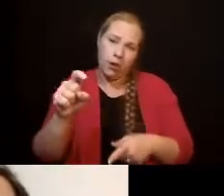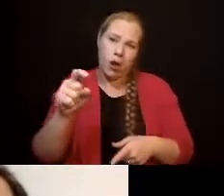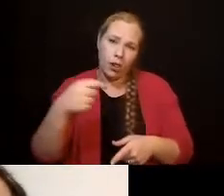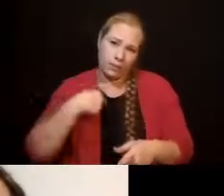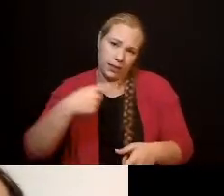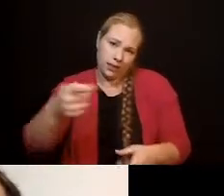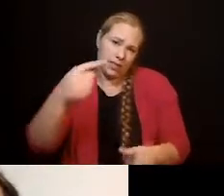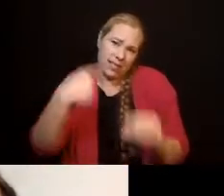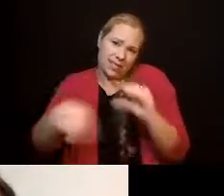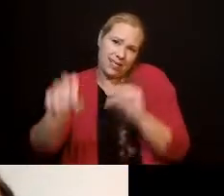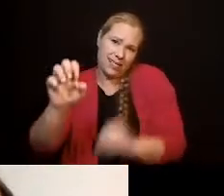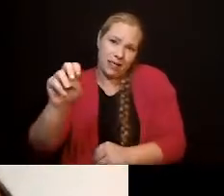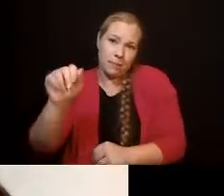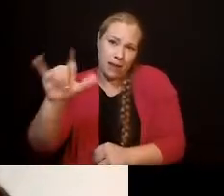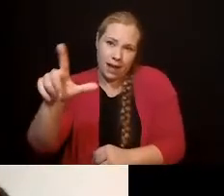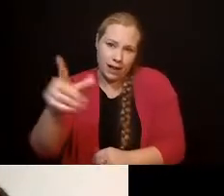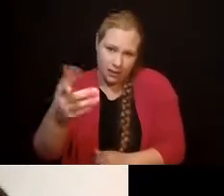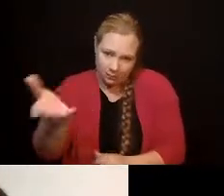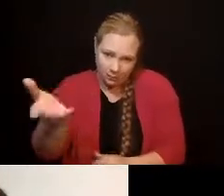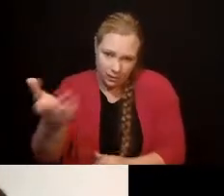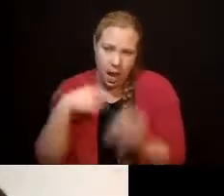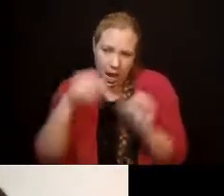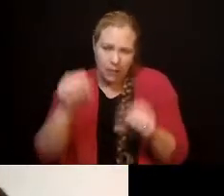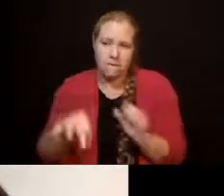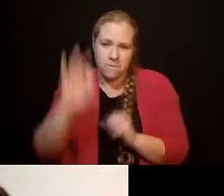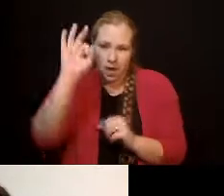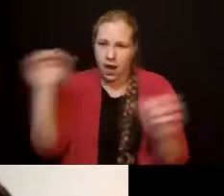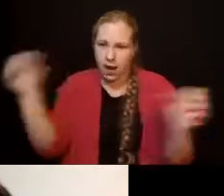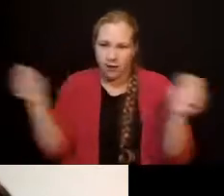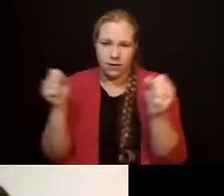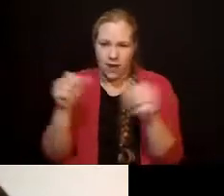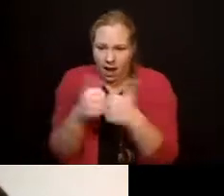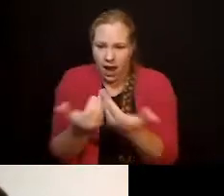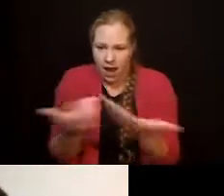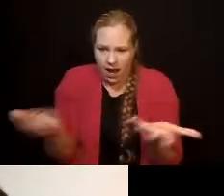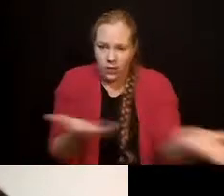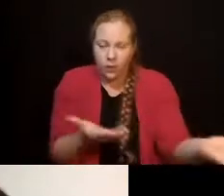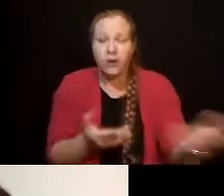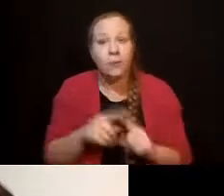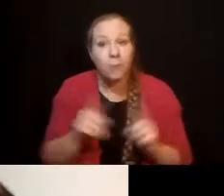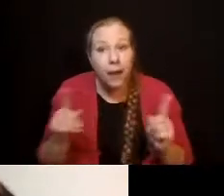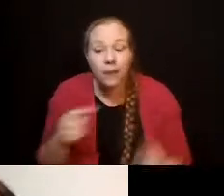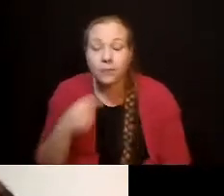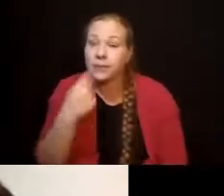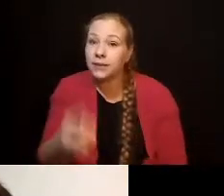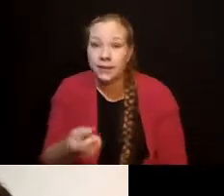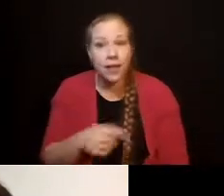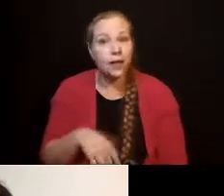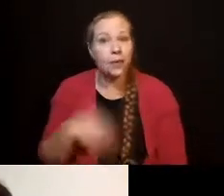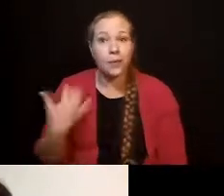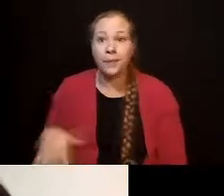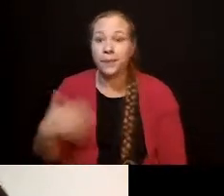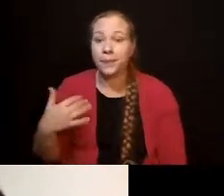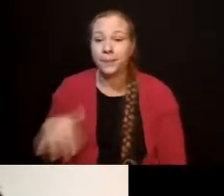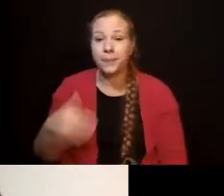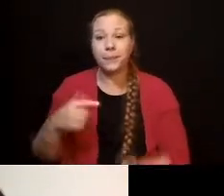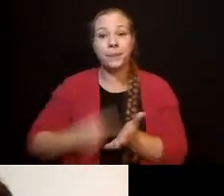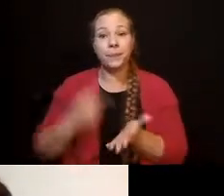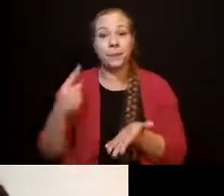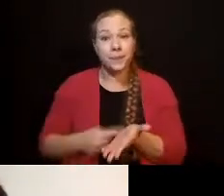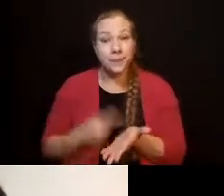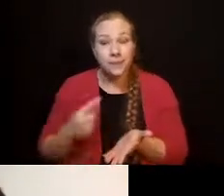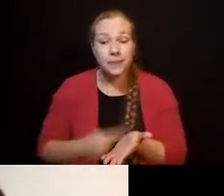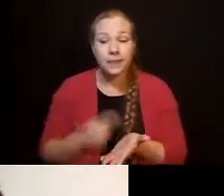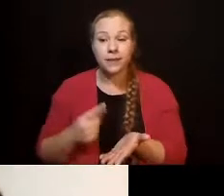information somewhere. And on that note, I just want to say, sometimes if you don't put in our entire